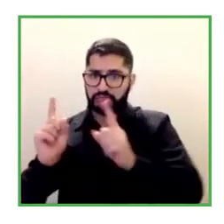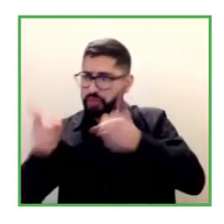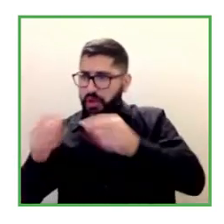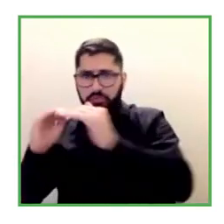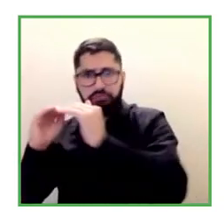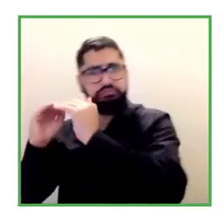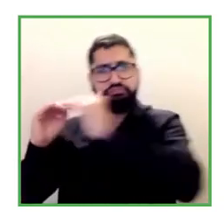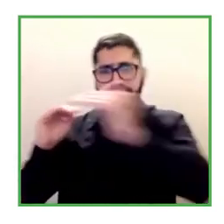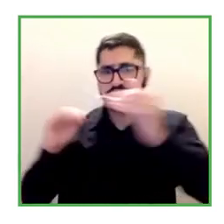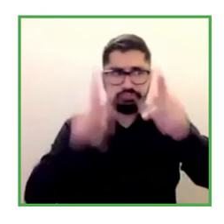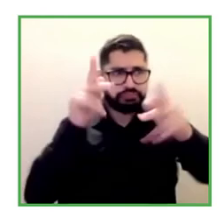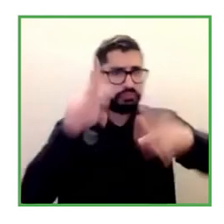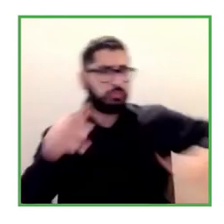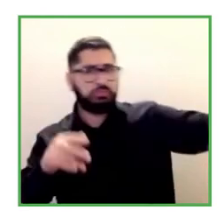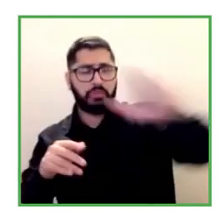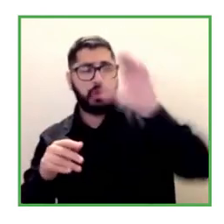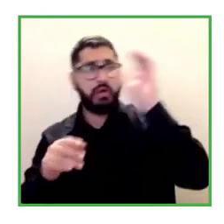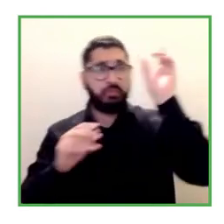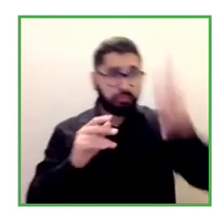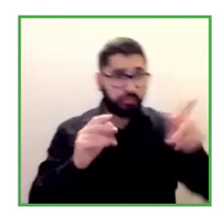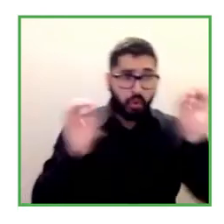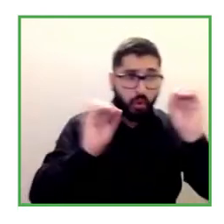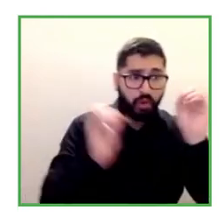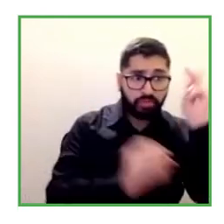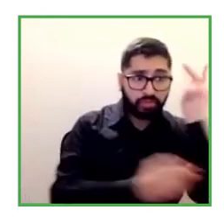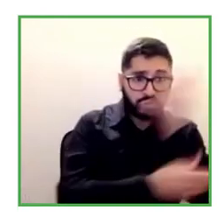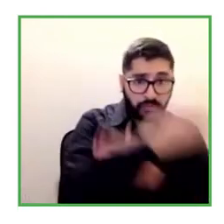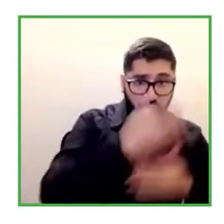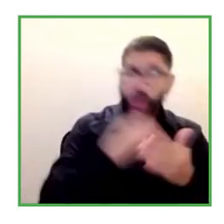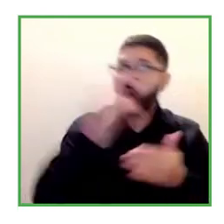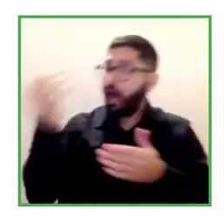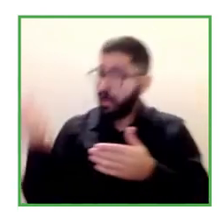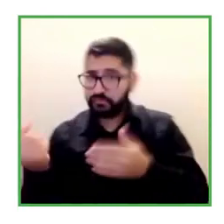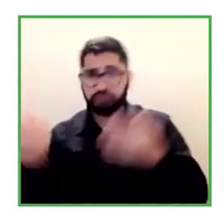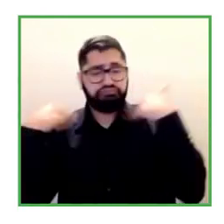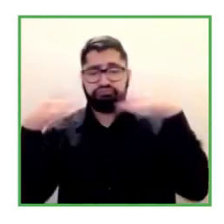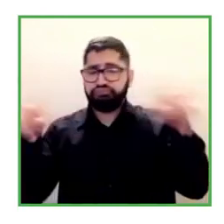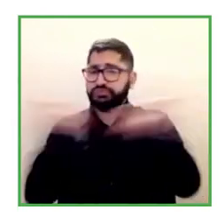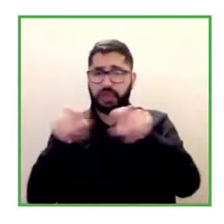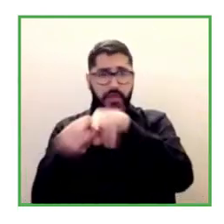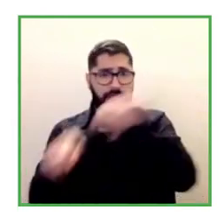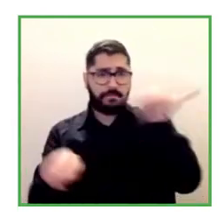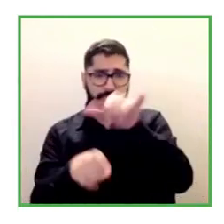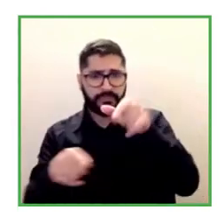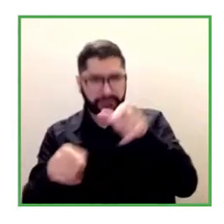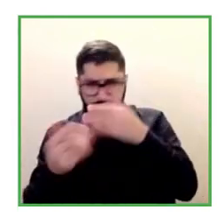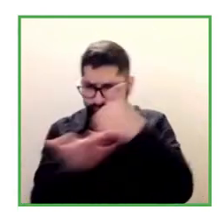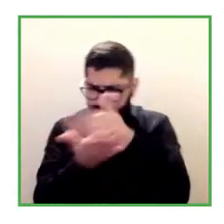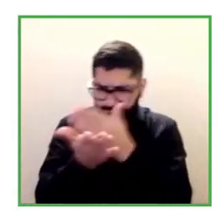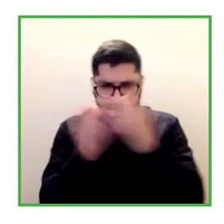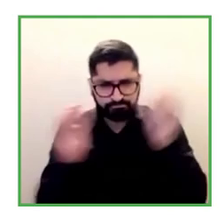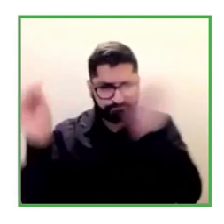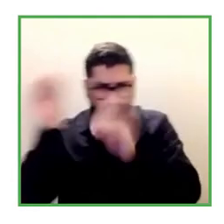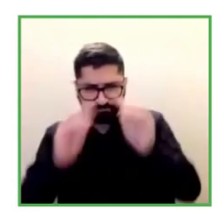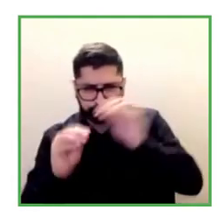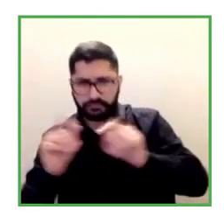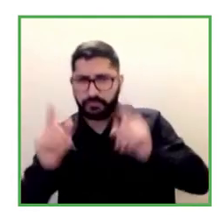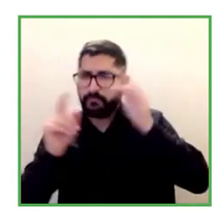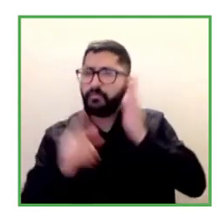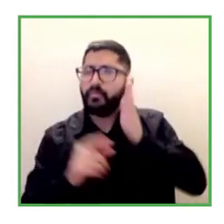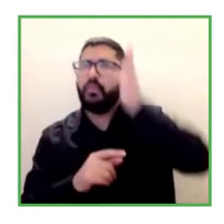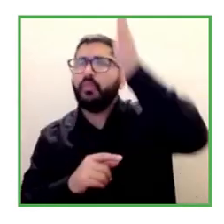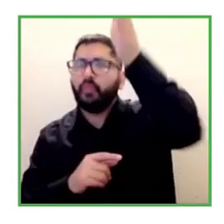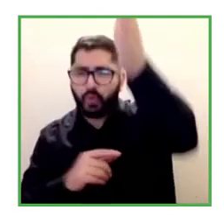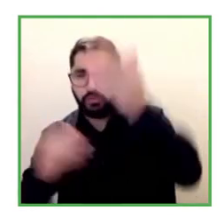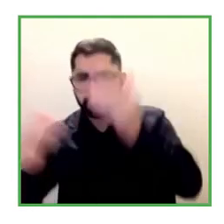job are the same that non-disabled people another important contribution is that a great indicator for future employment is that